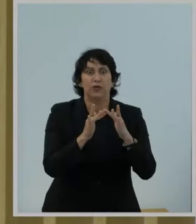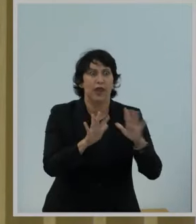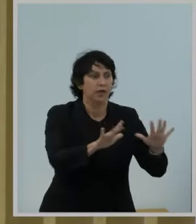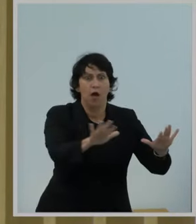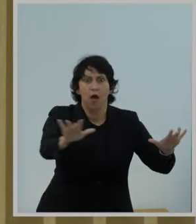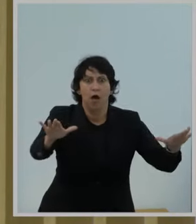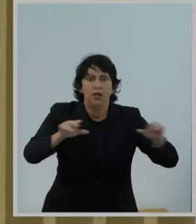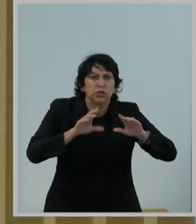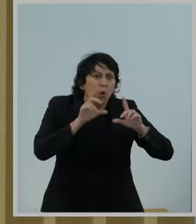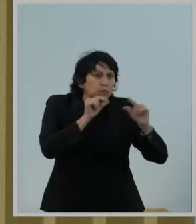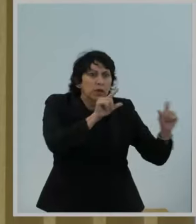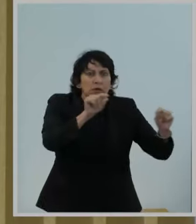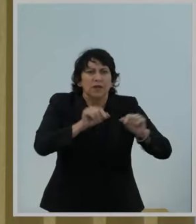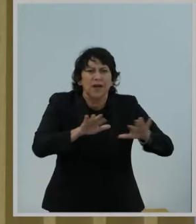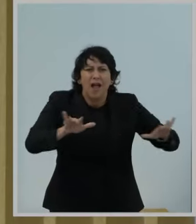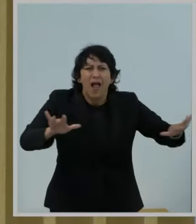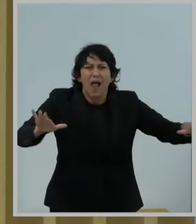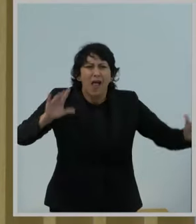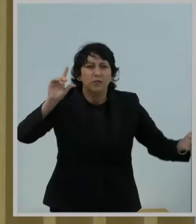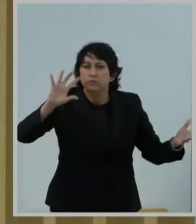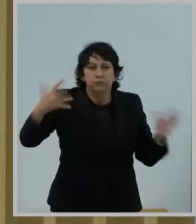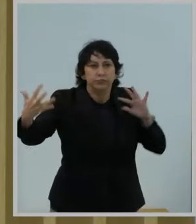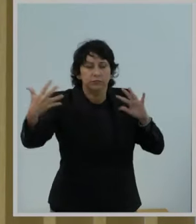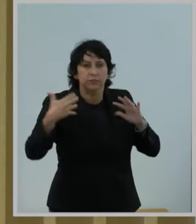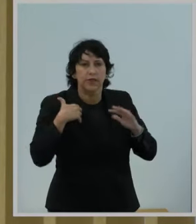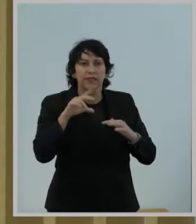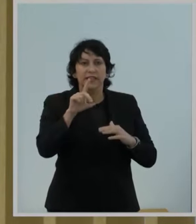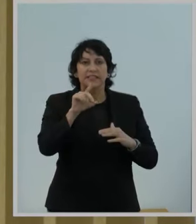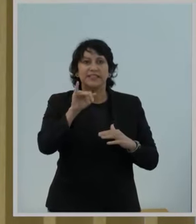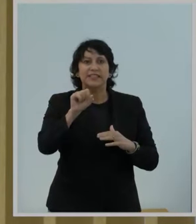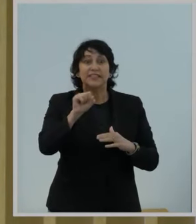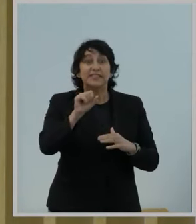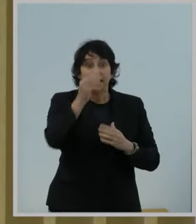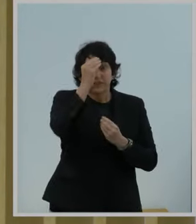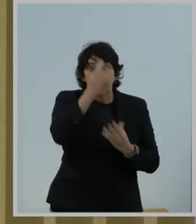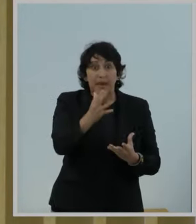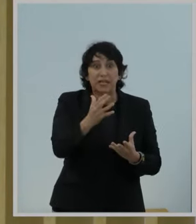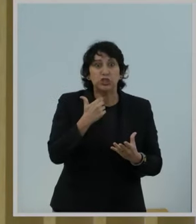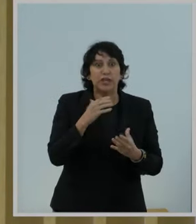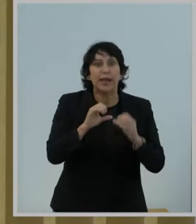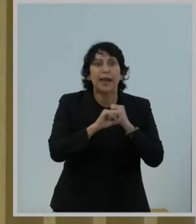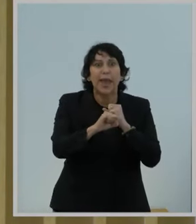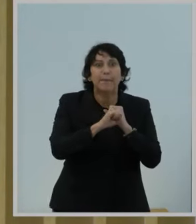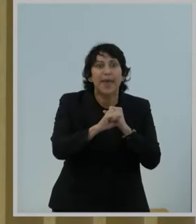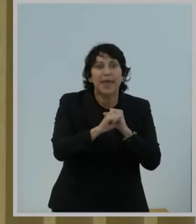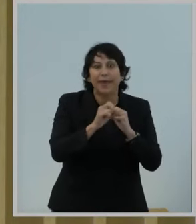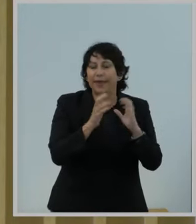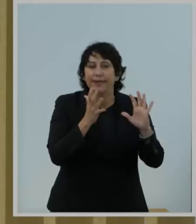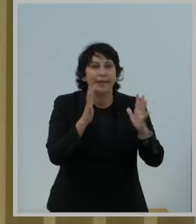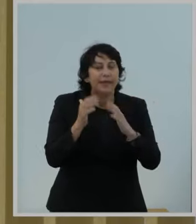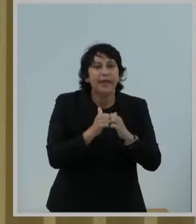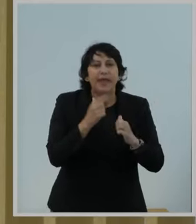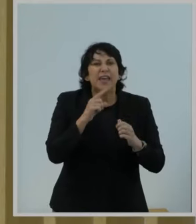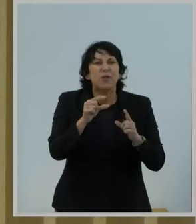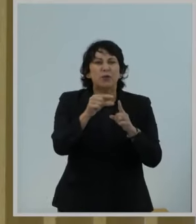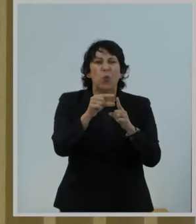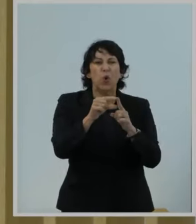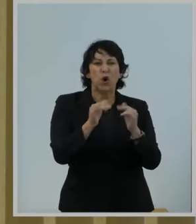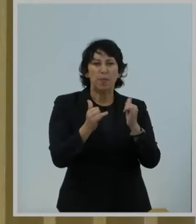viral disinformation campaign replete with the requisite doses of Orwellian wordplay.